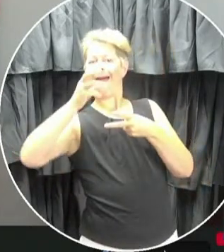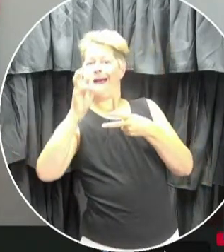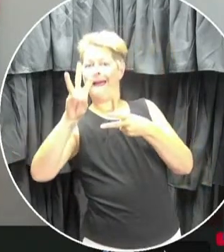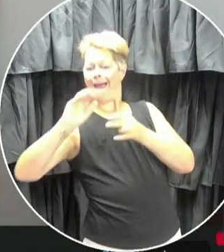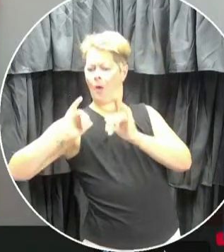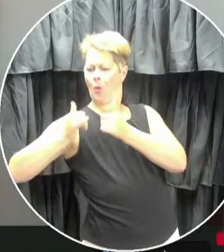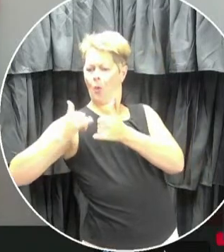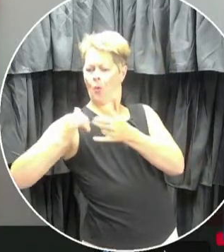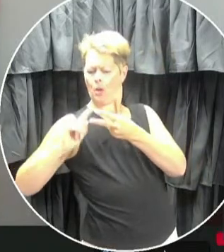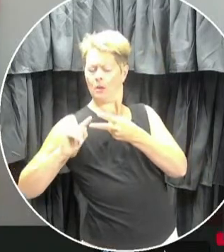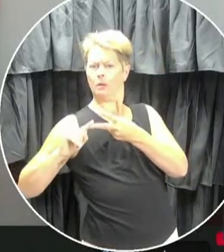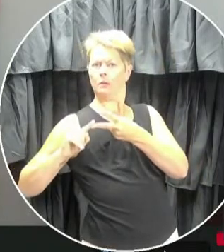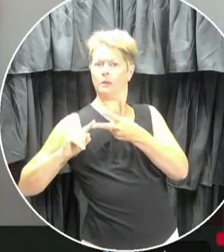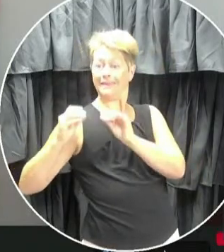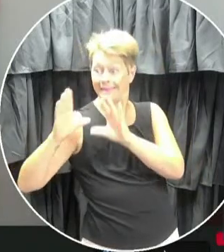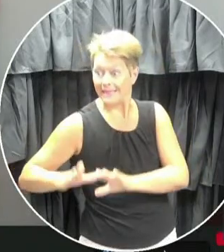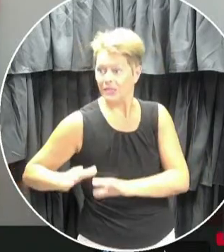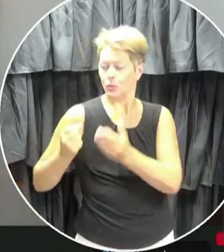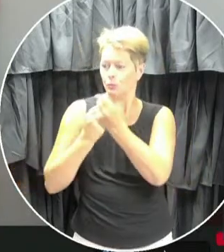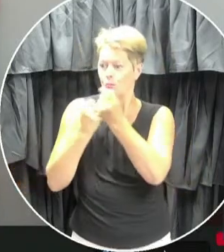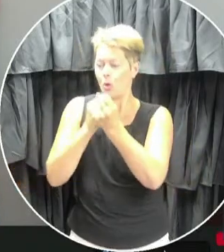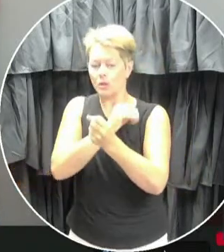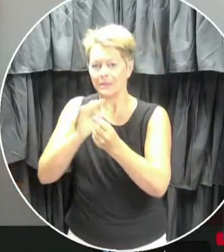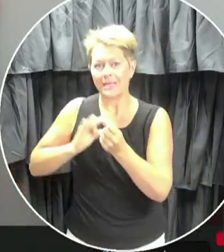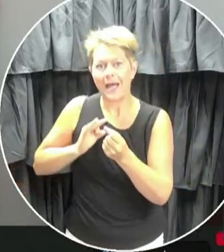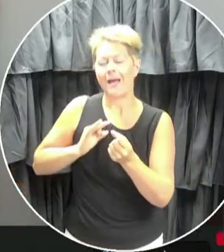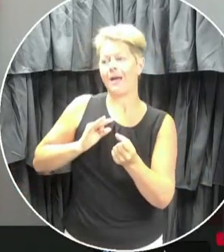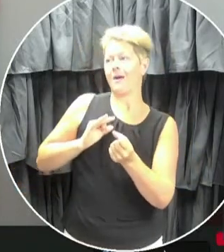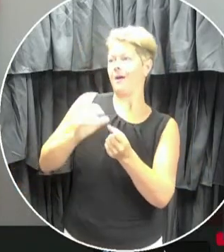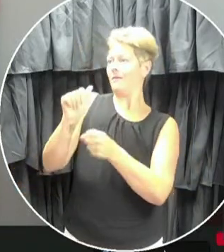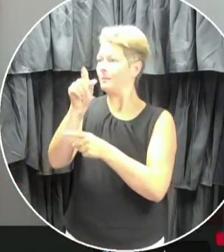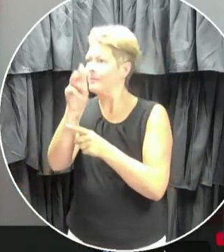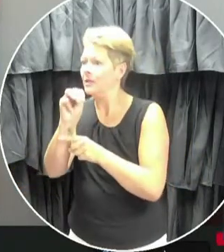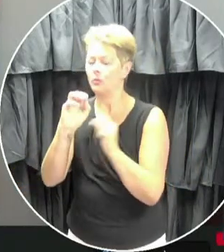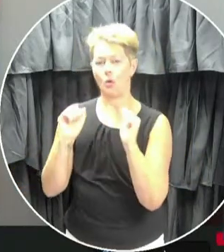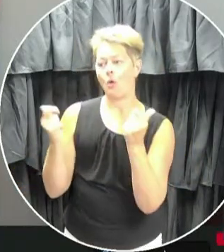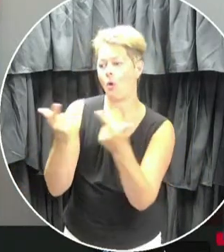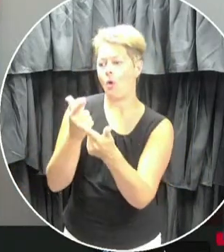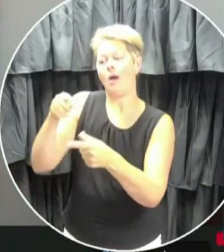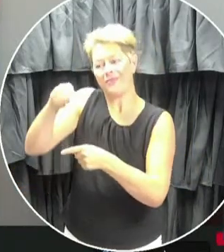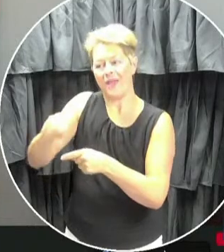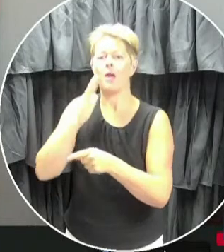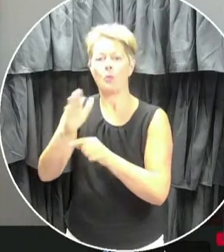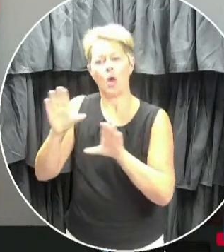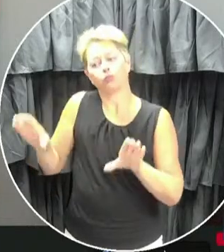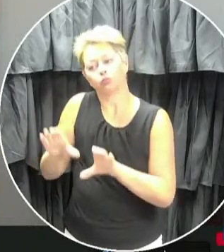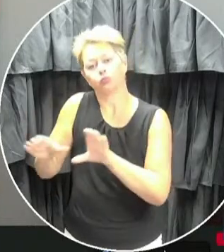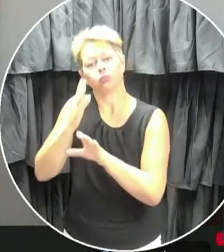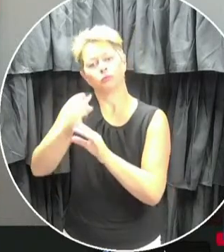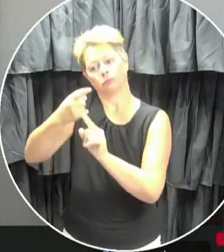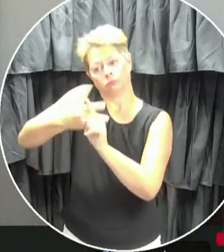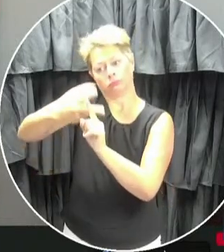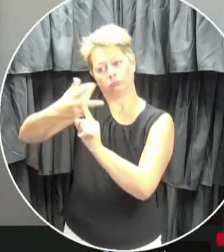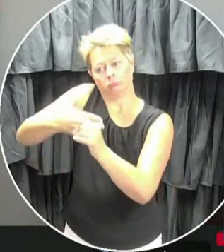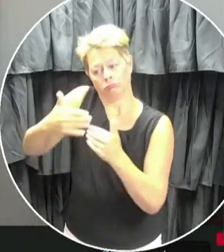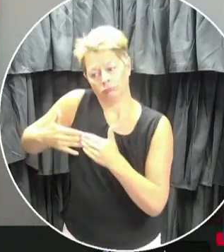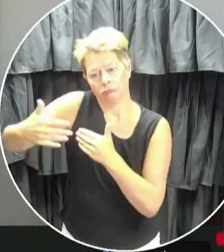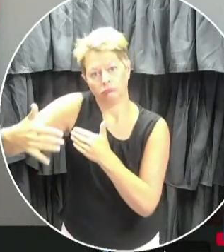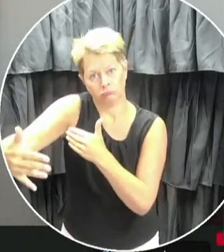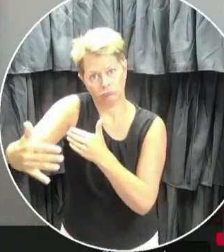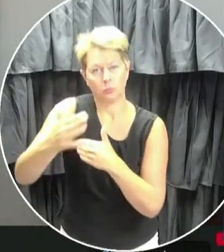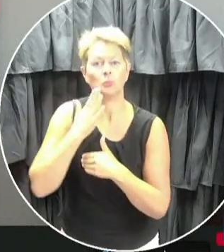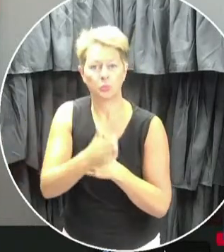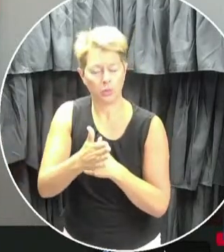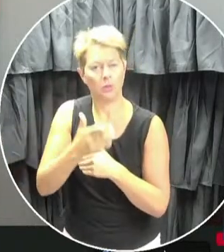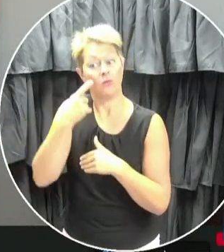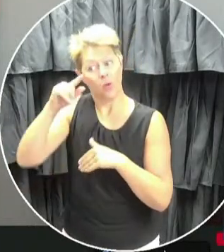professional teachers and support staff and our administrators are going to be doing over the next number of months in our schools in order to